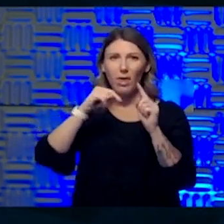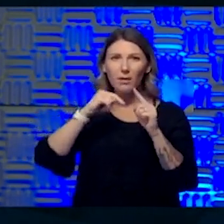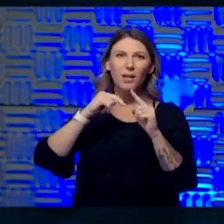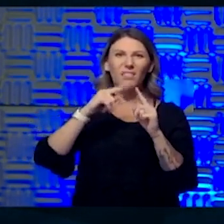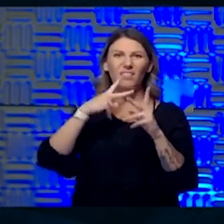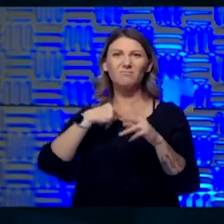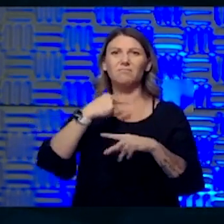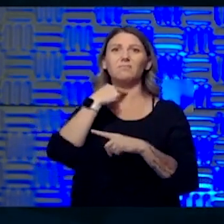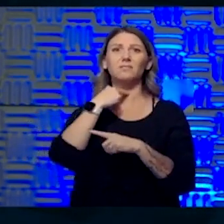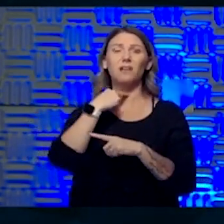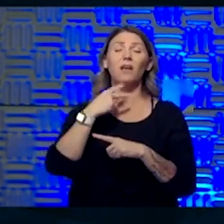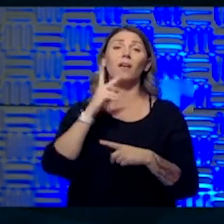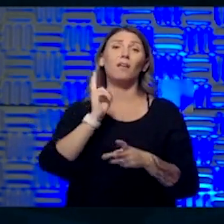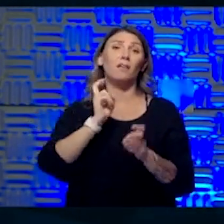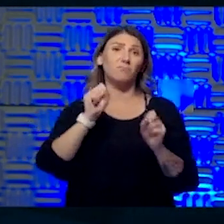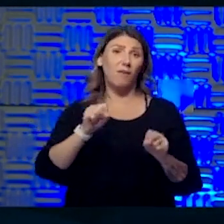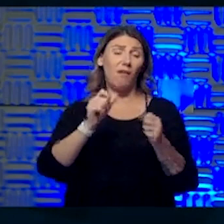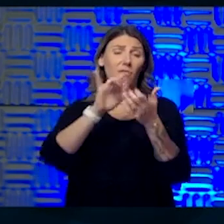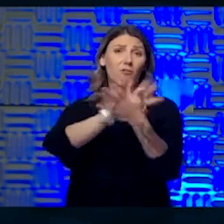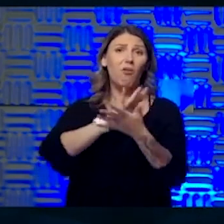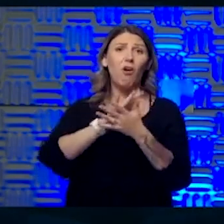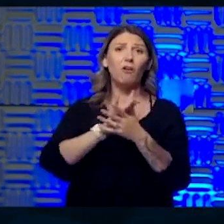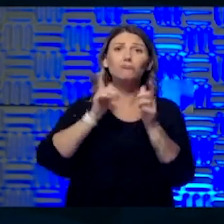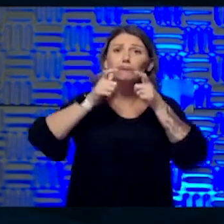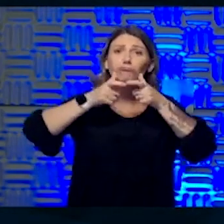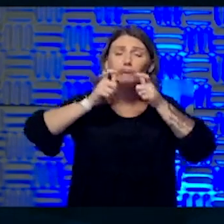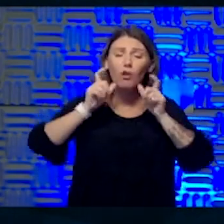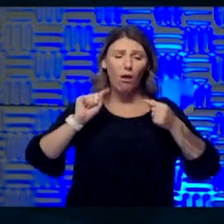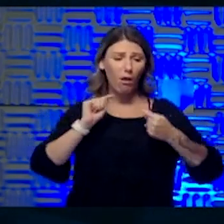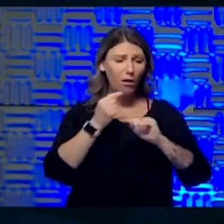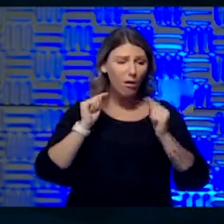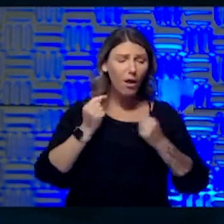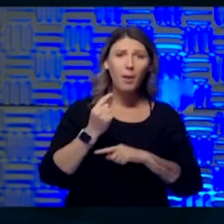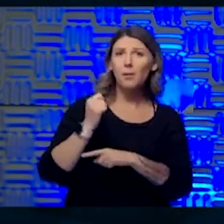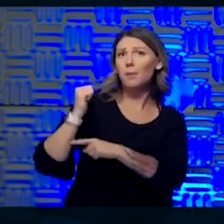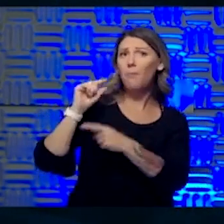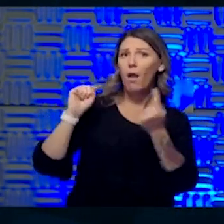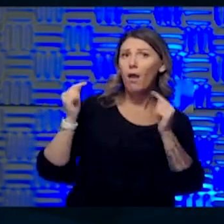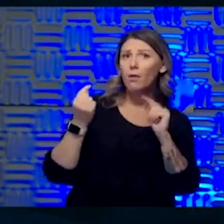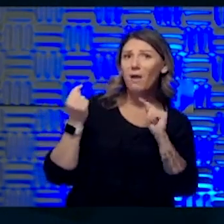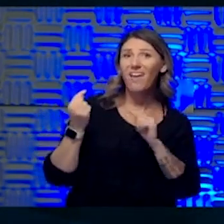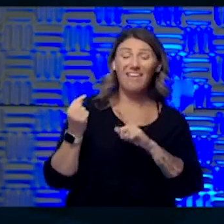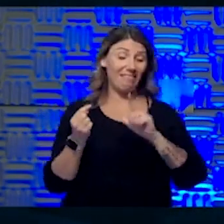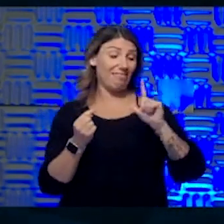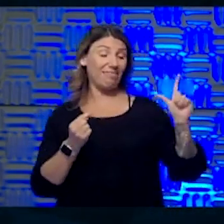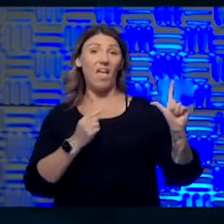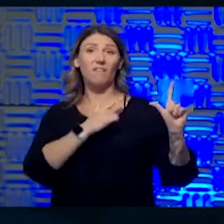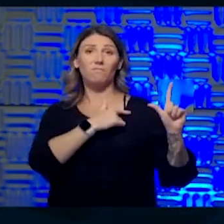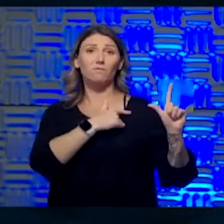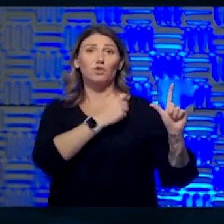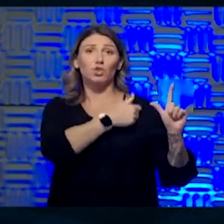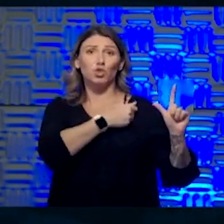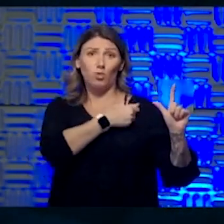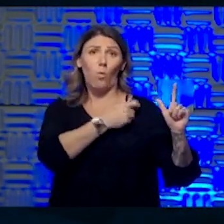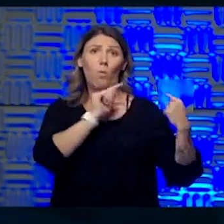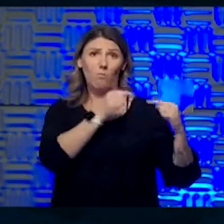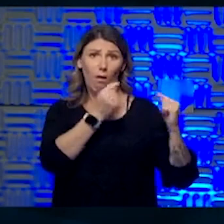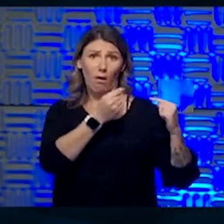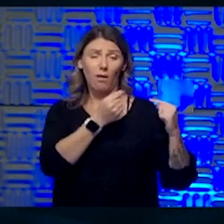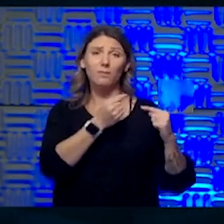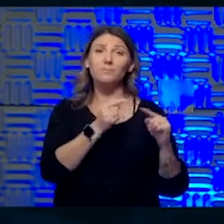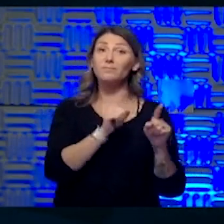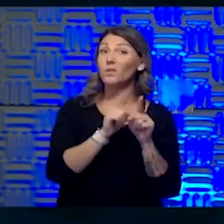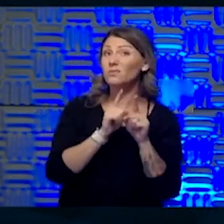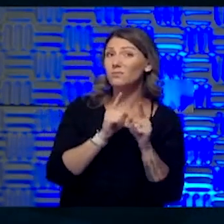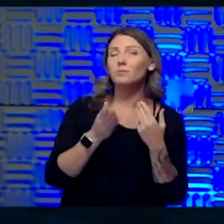pain, back pain, uh, you know, classic left shoulder pain. Um, and it's easy to minimize some of the symptoms. Um, and